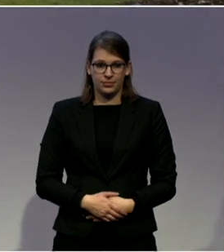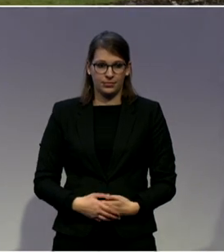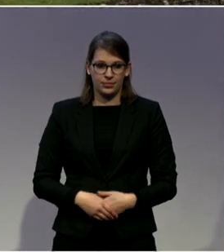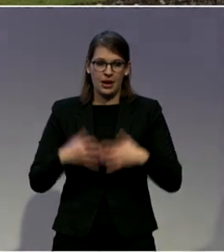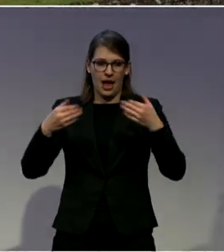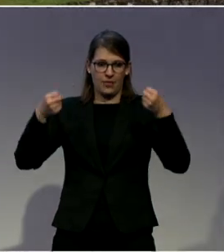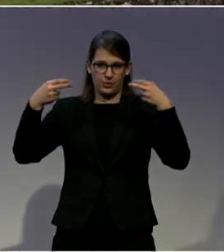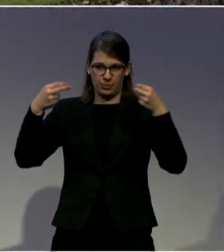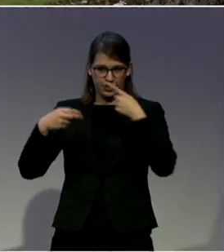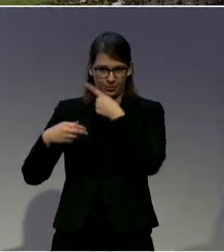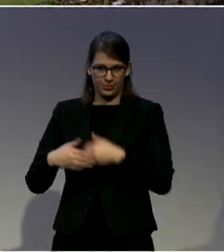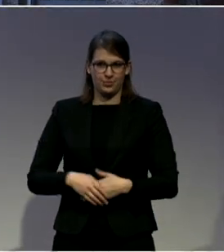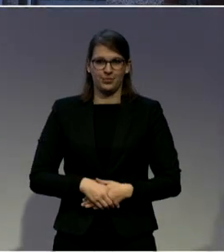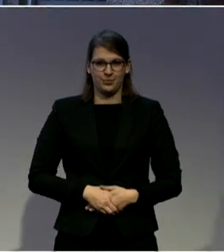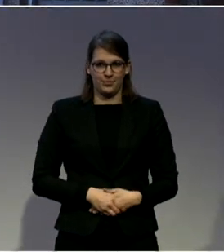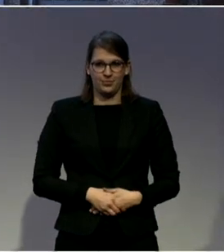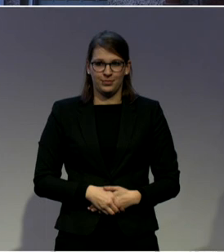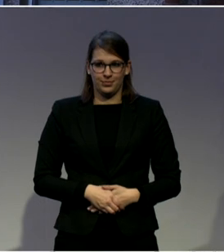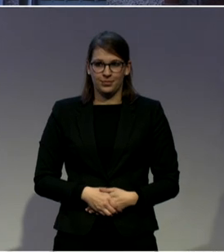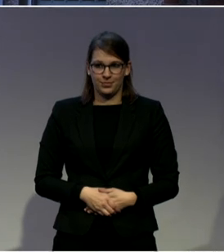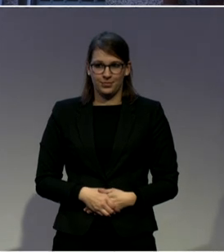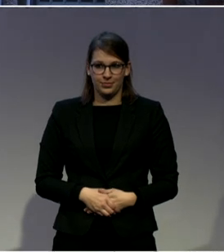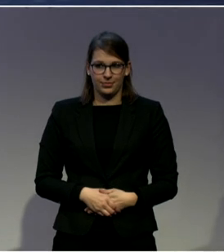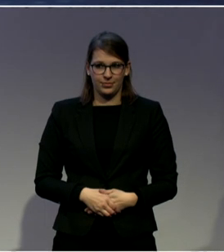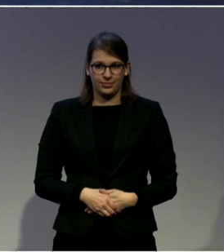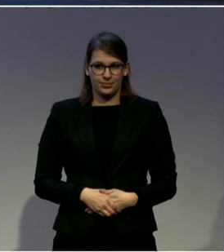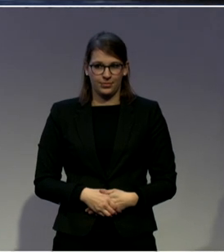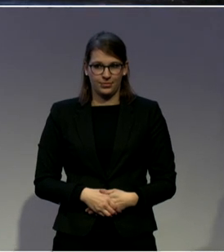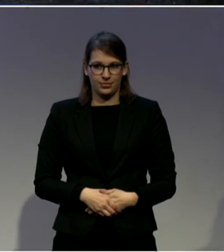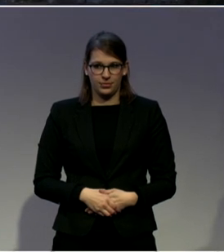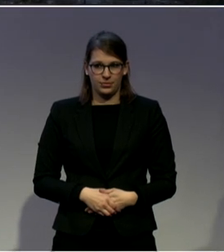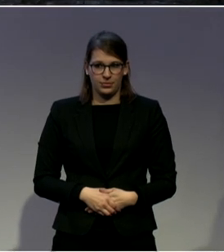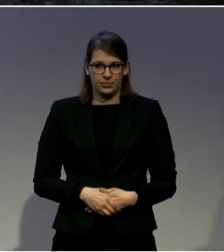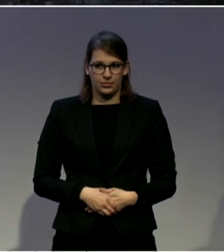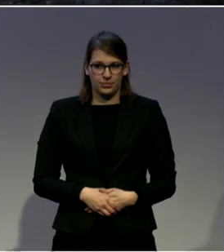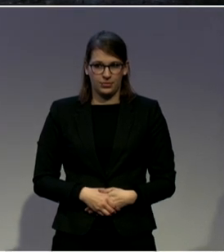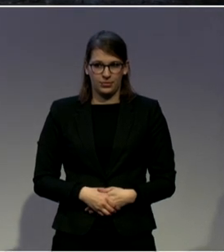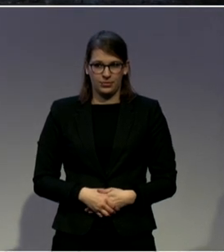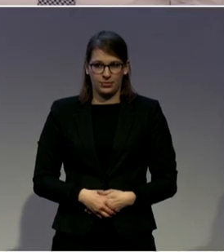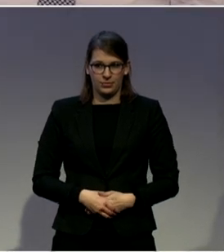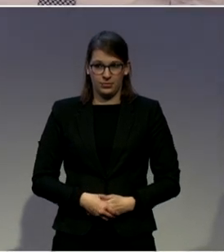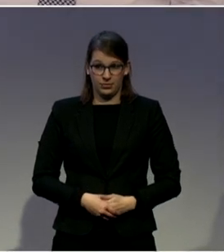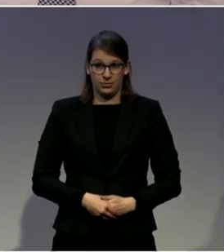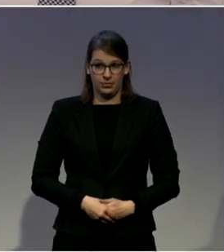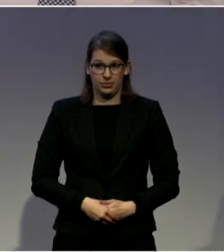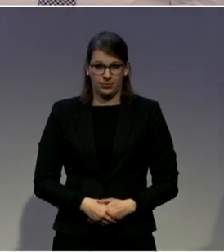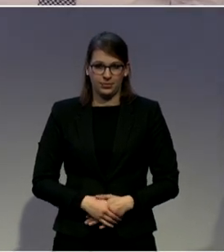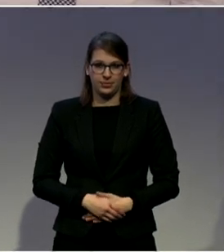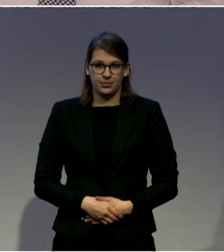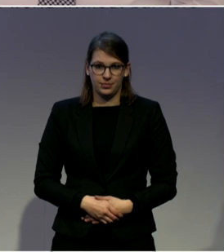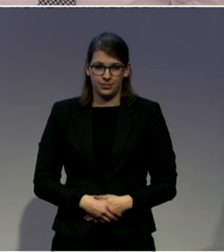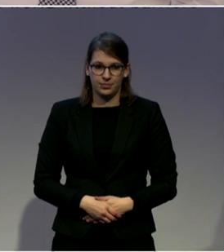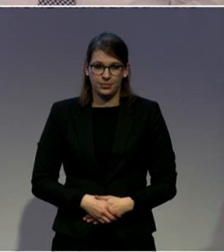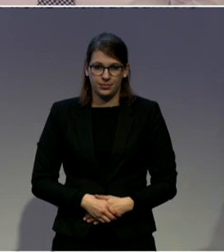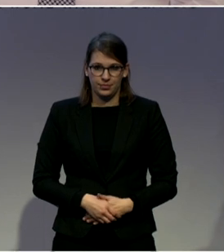Historically, disability services tended to be delivered in very large congregate settings, otherwise known as large-scale institutions, where people